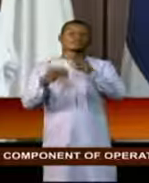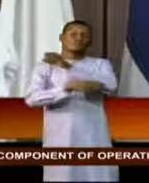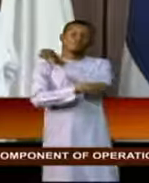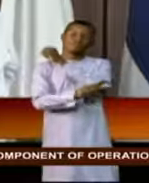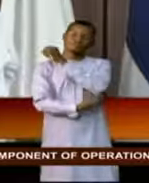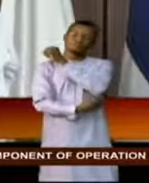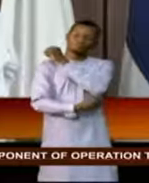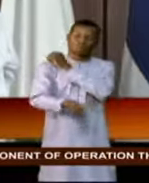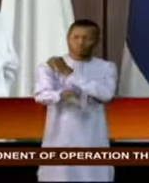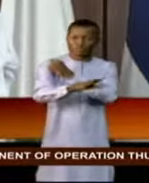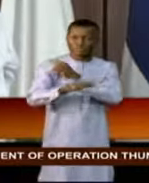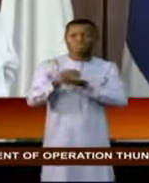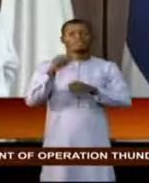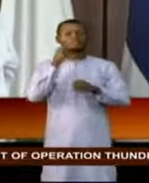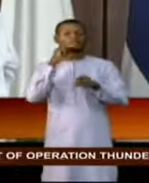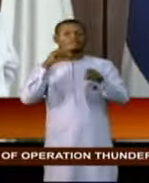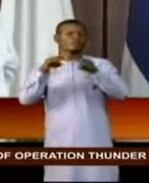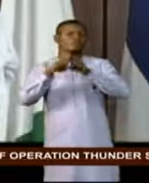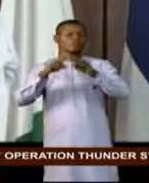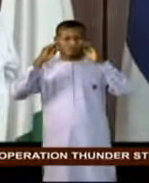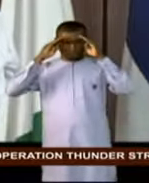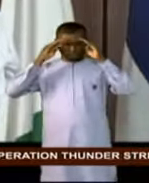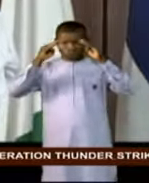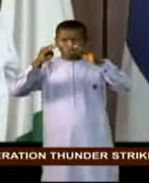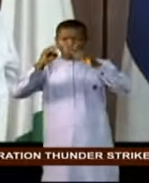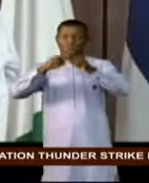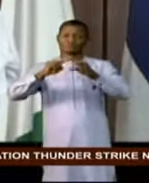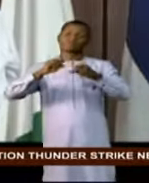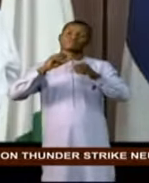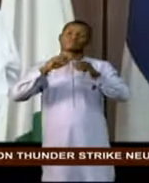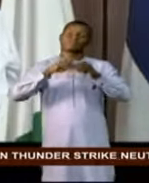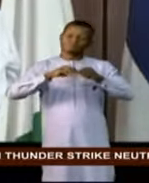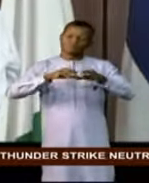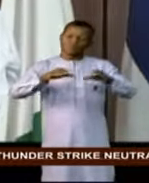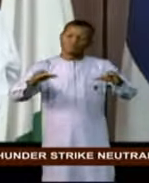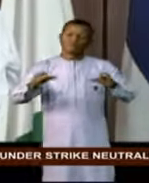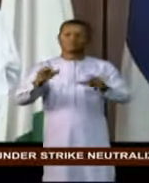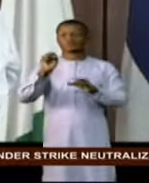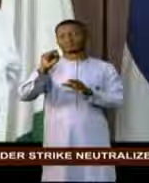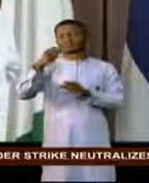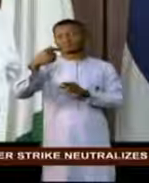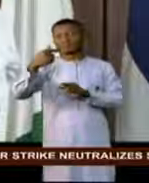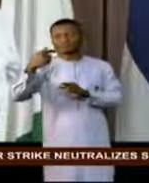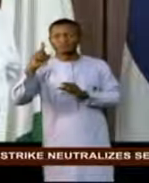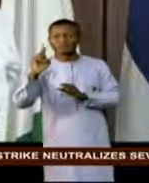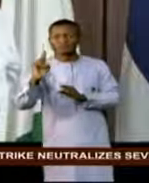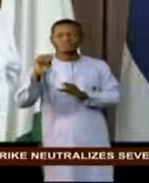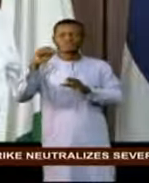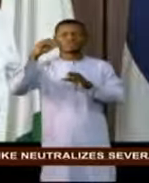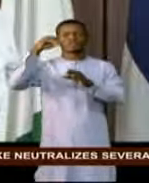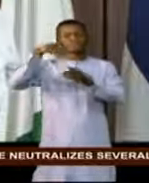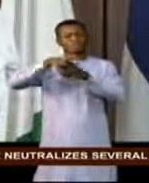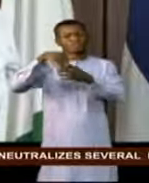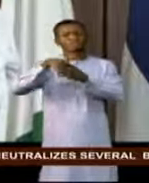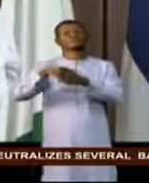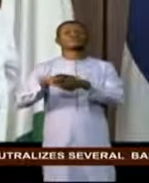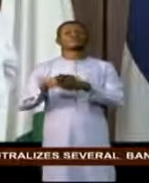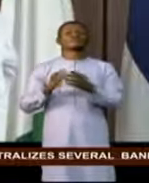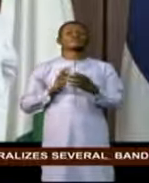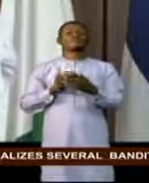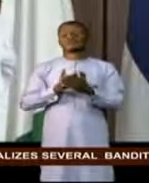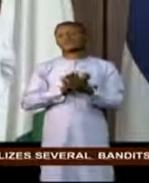Nigeria is also committed to mainstreaming the sustainable development goals into our subsequent